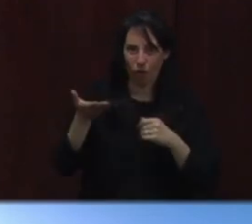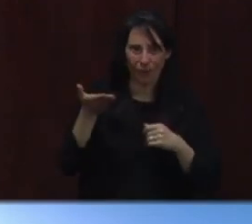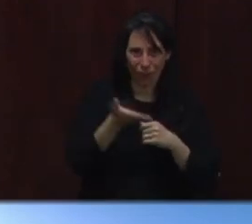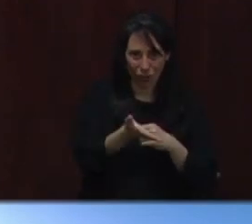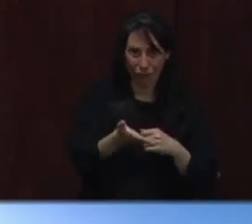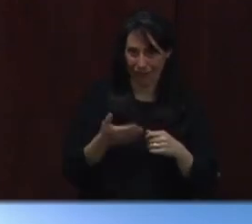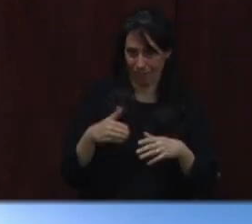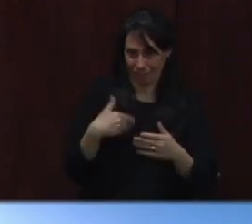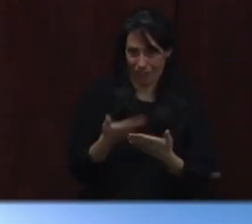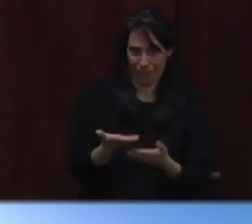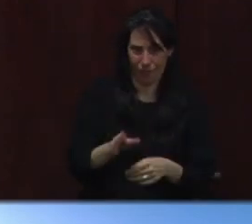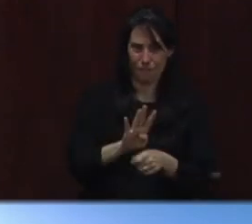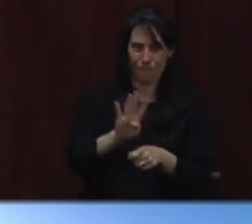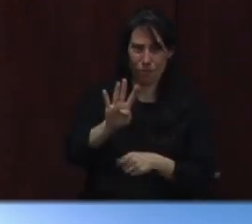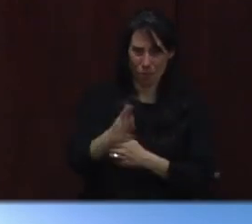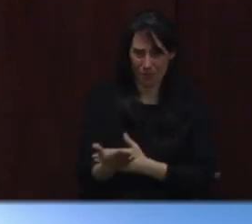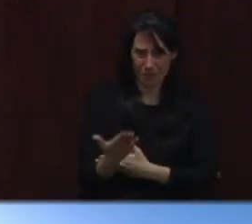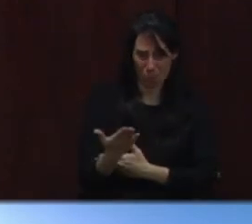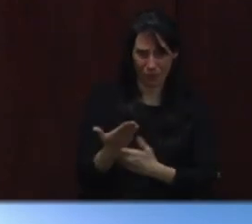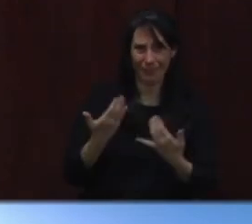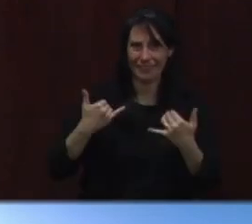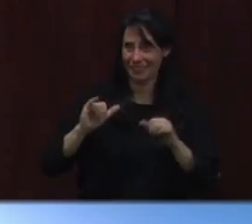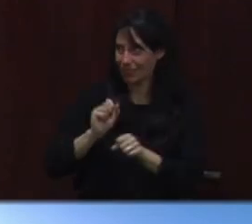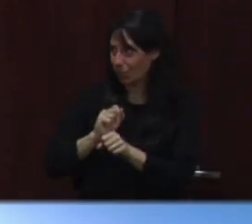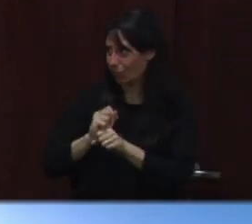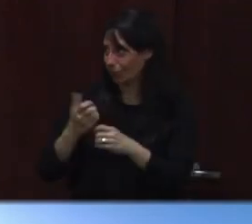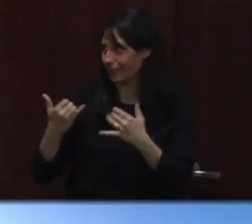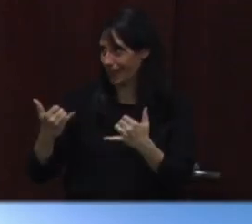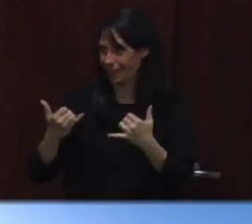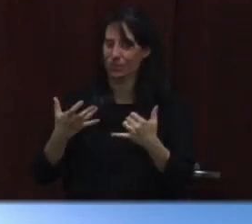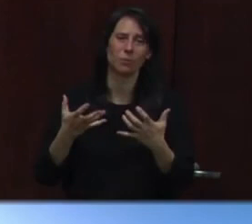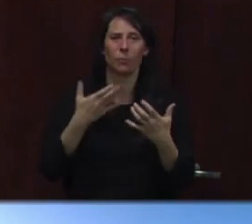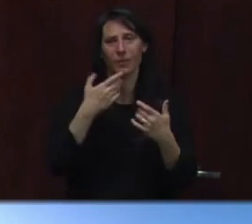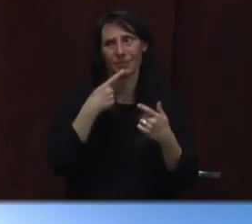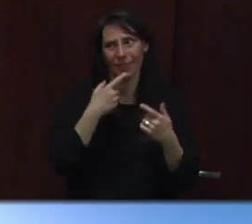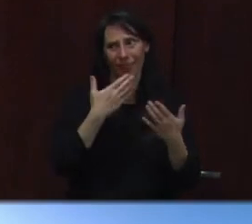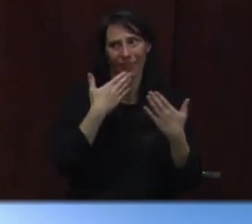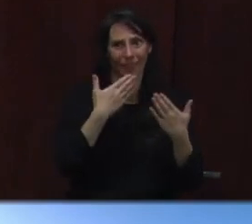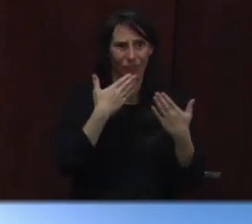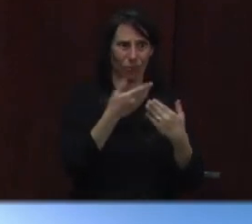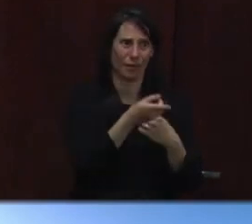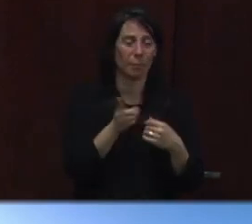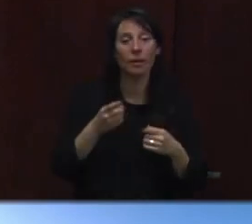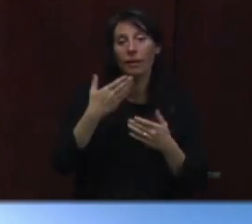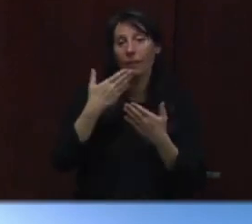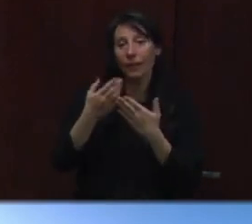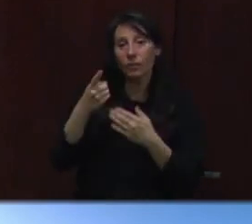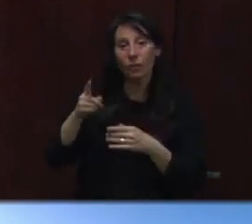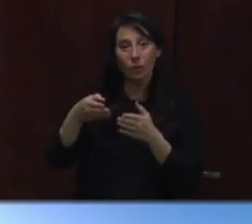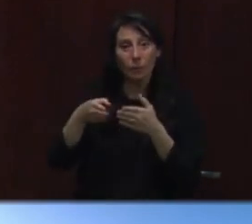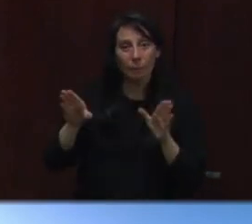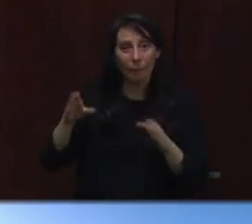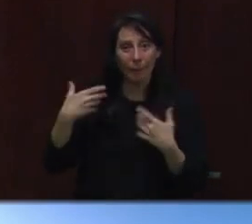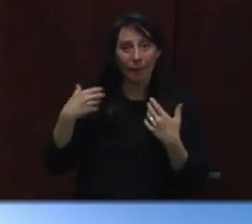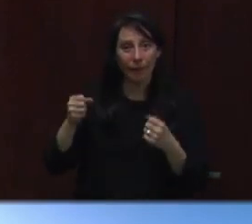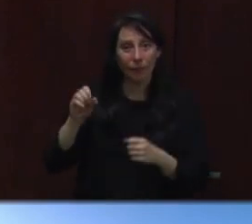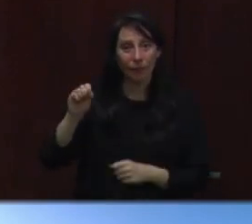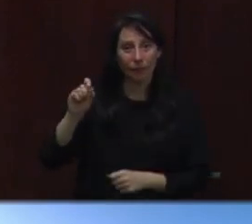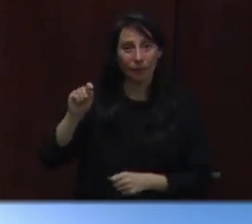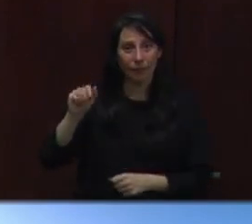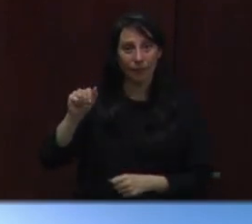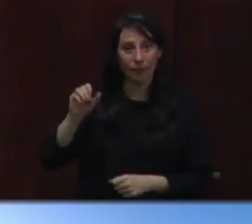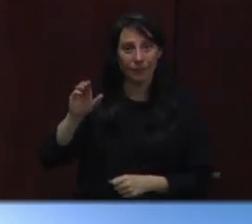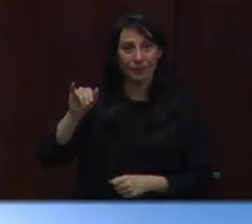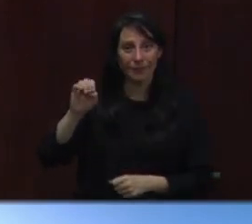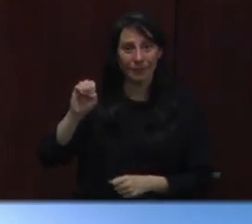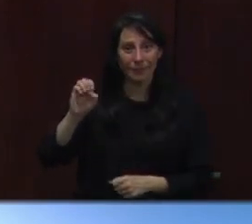here this afternoon. So I want to say thank you to Fletch for burning the candle at both ends. Public Health Director Stacey was also up. Stacey Saunders was up.